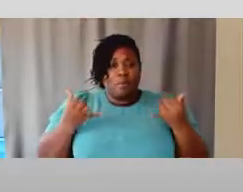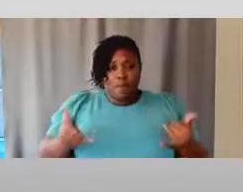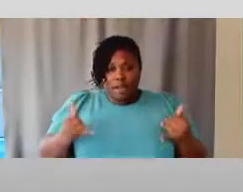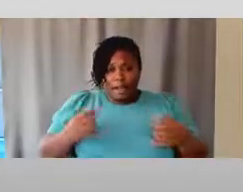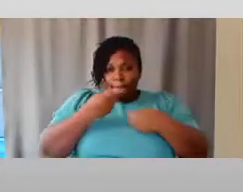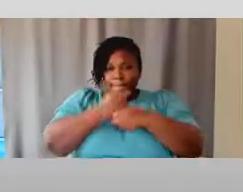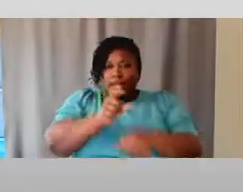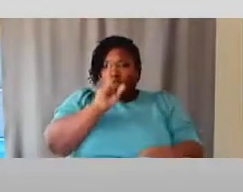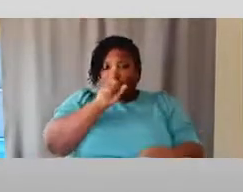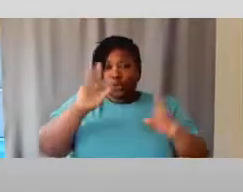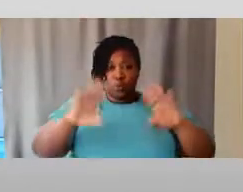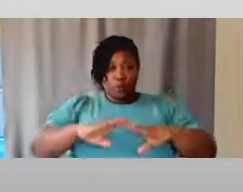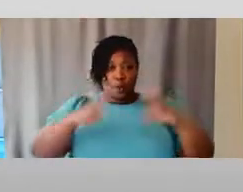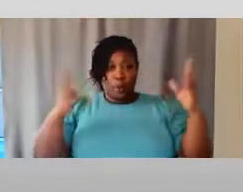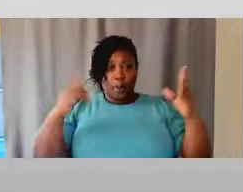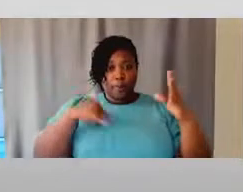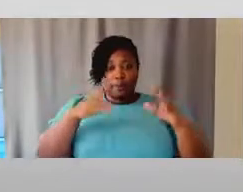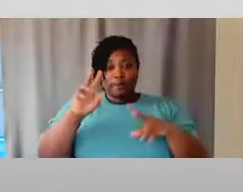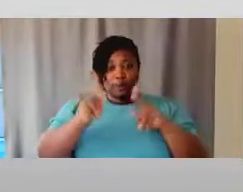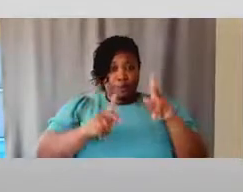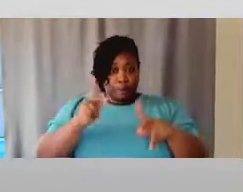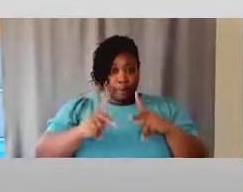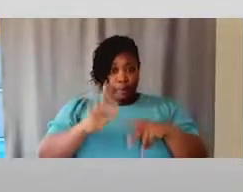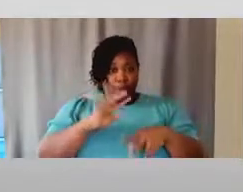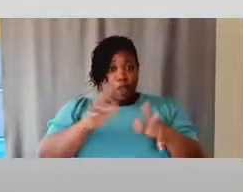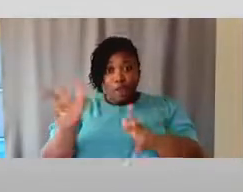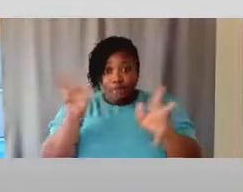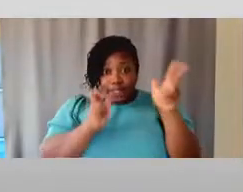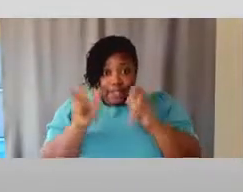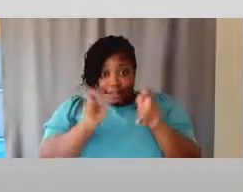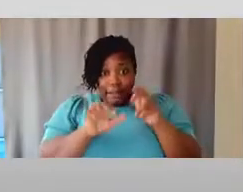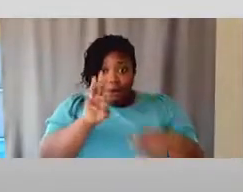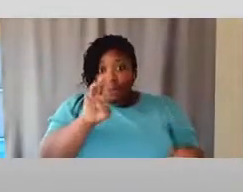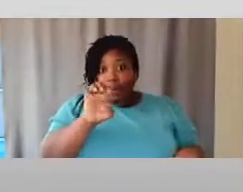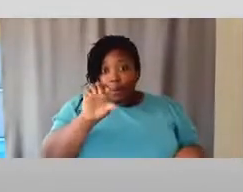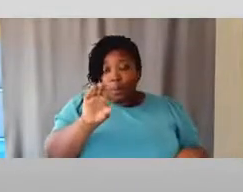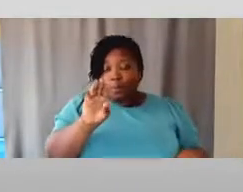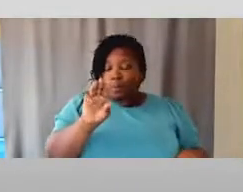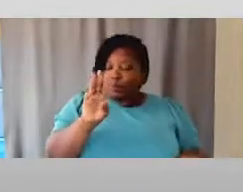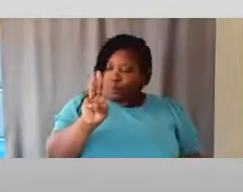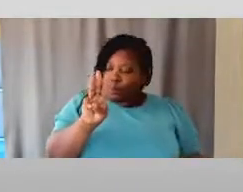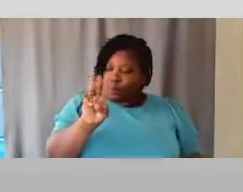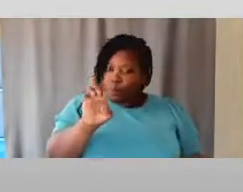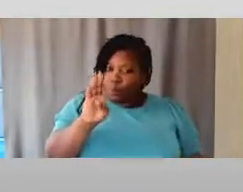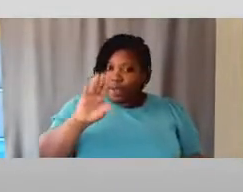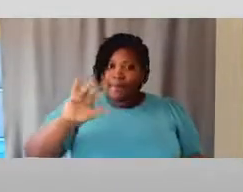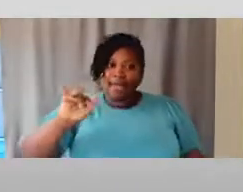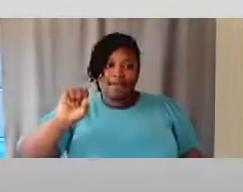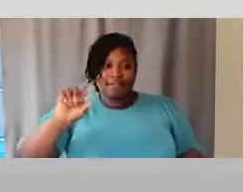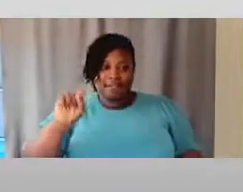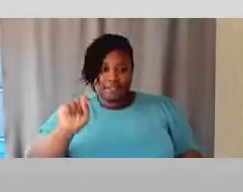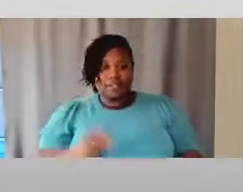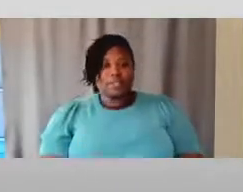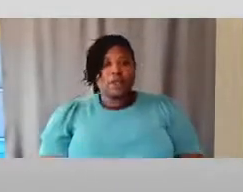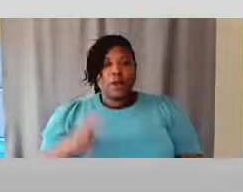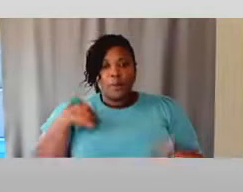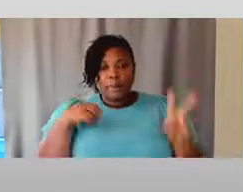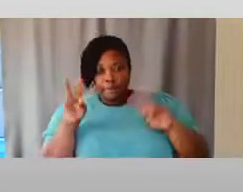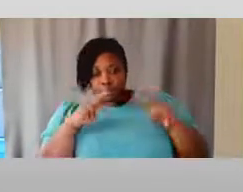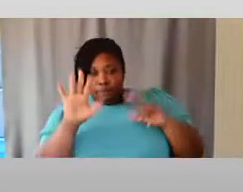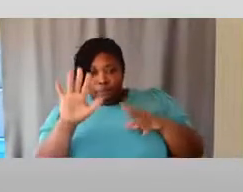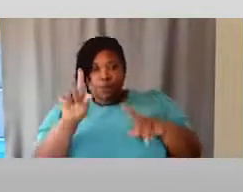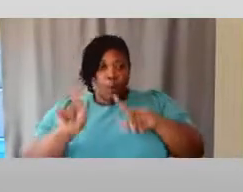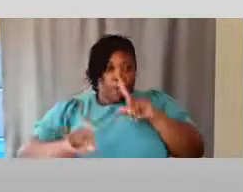that we open the discussion to those of you who are listening via the webcast. We've been monitoring your questions,